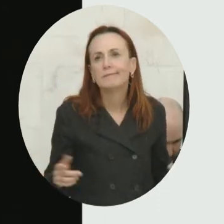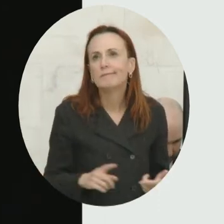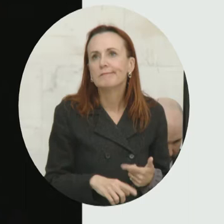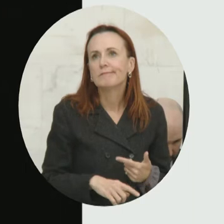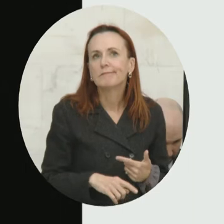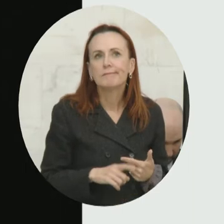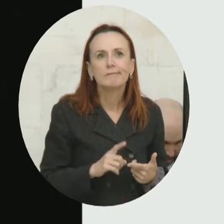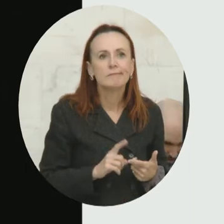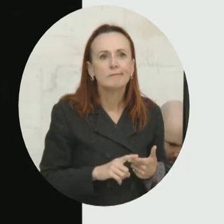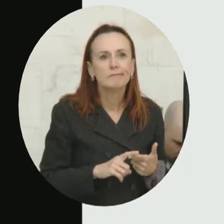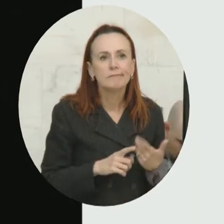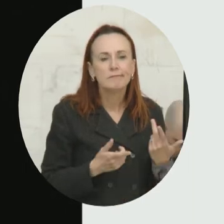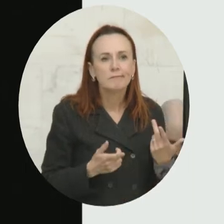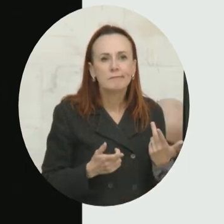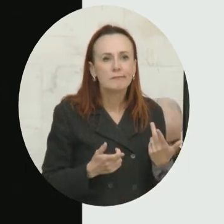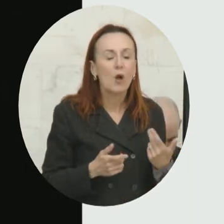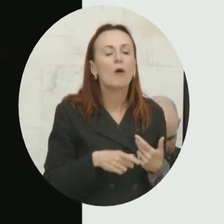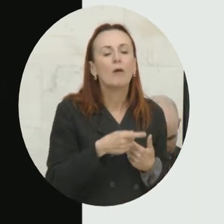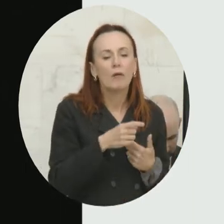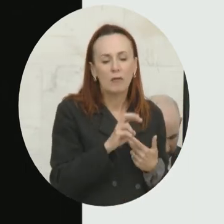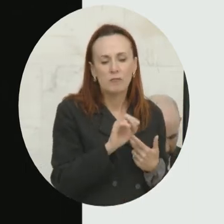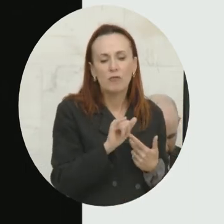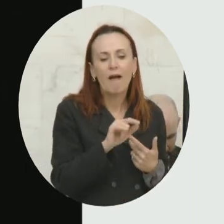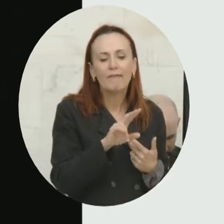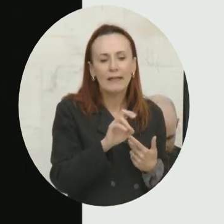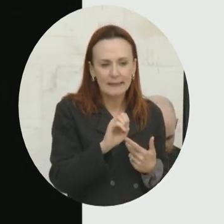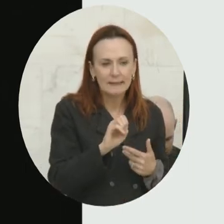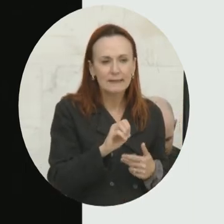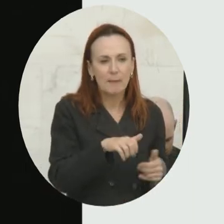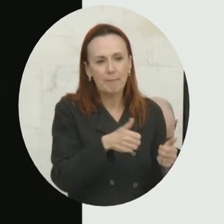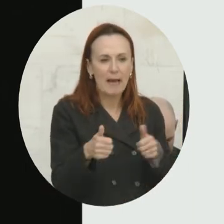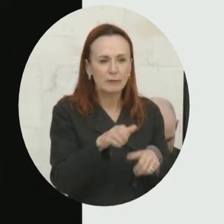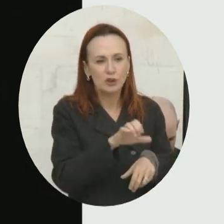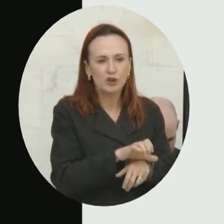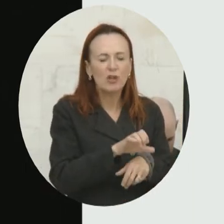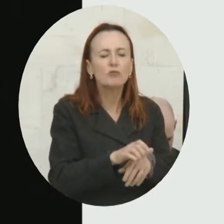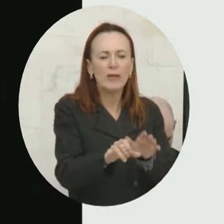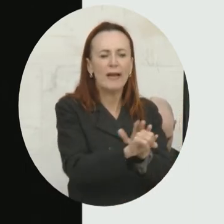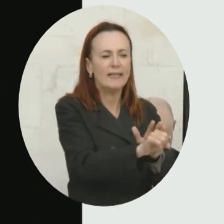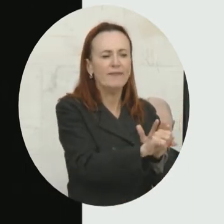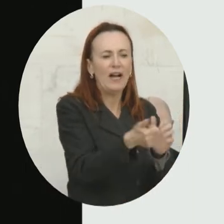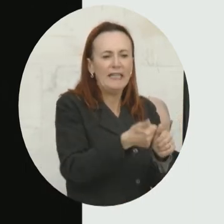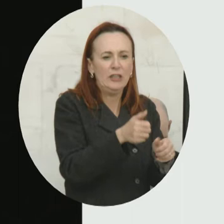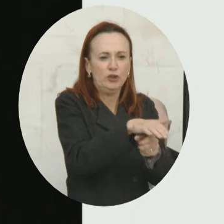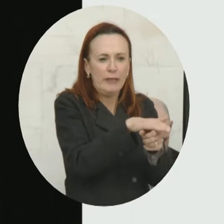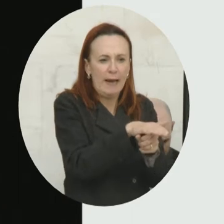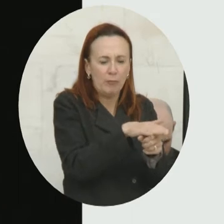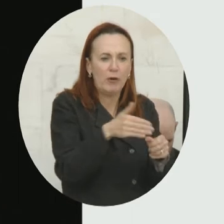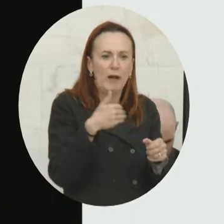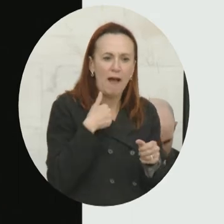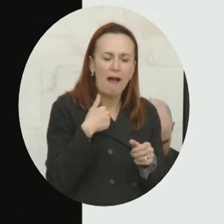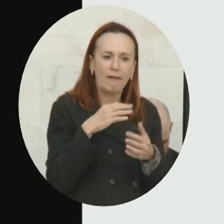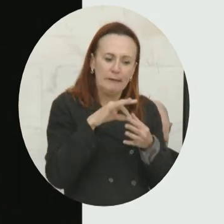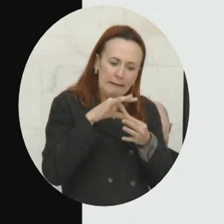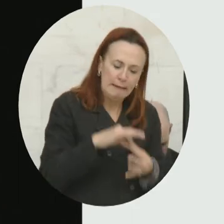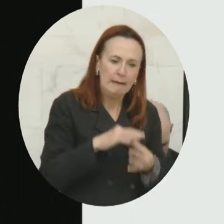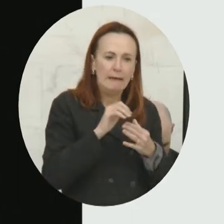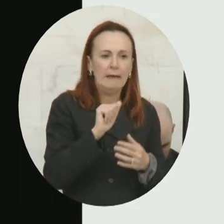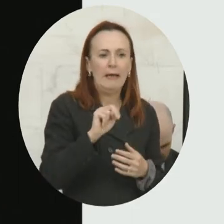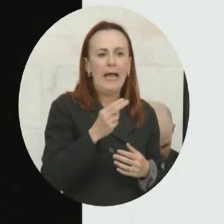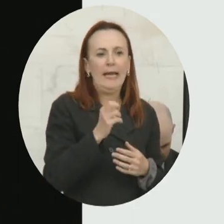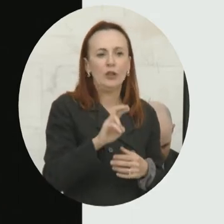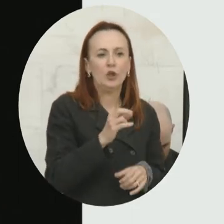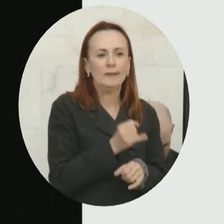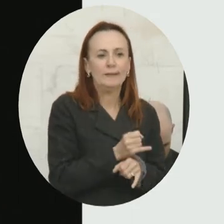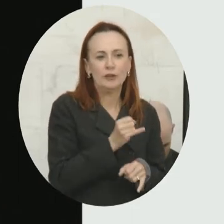We have Providence Baptist Church. We have in every neighborhood, we actually identify a civic institution. In Mira Loma Park, it's a Mira Loma Park Improvement Club.